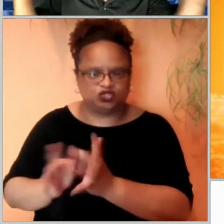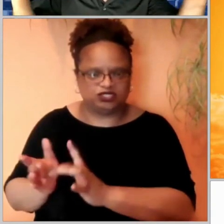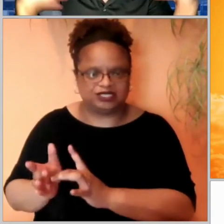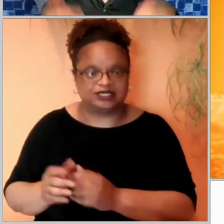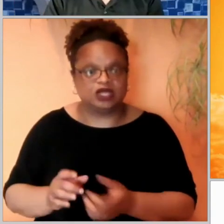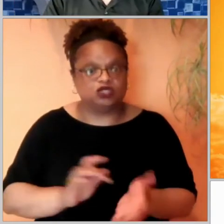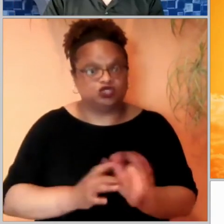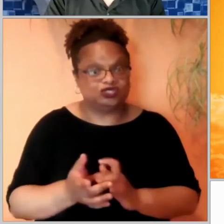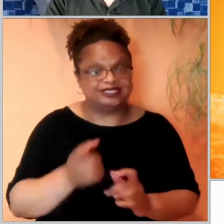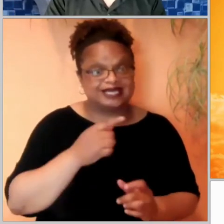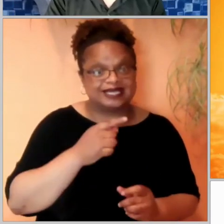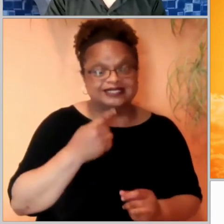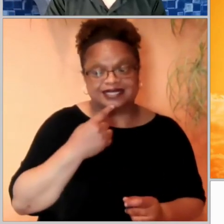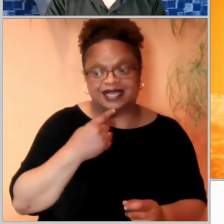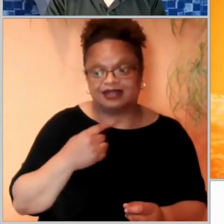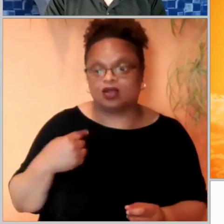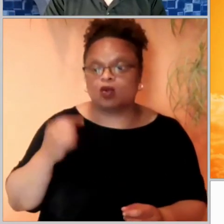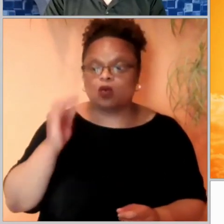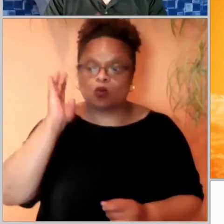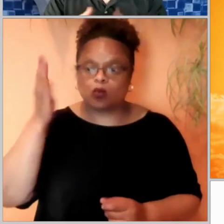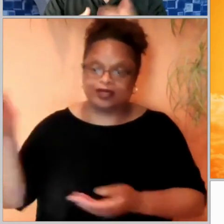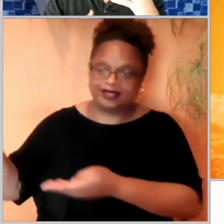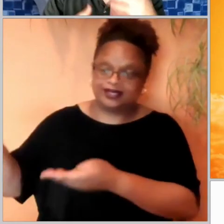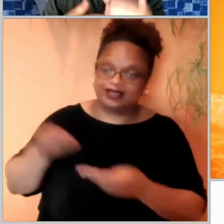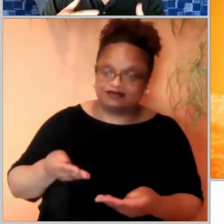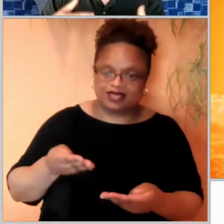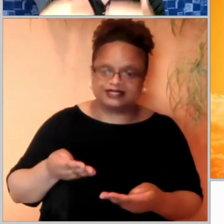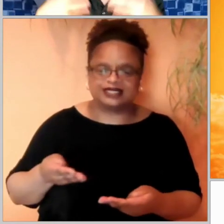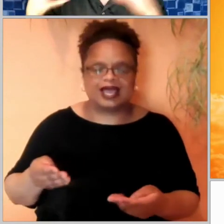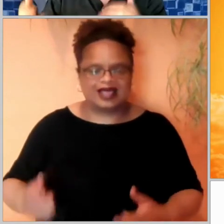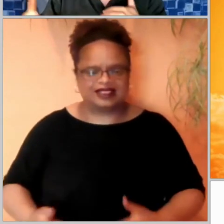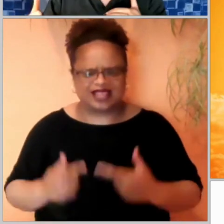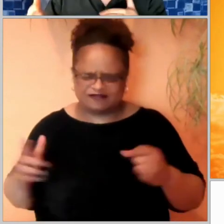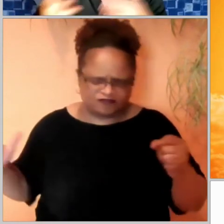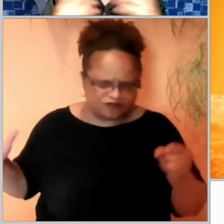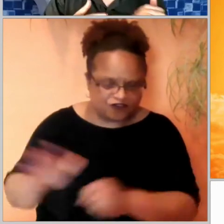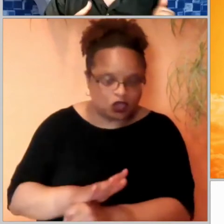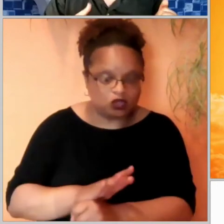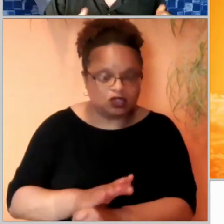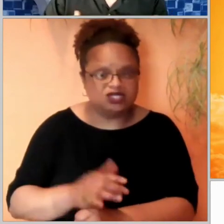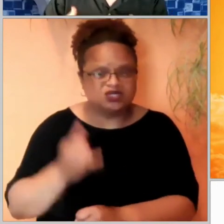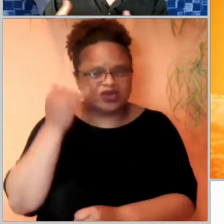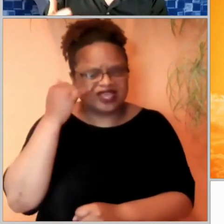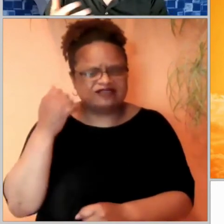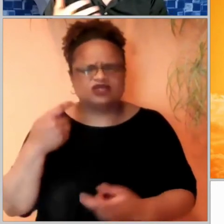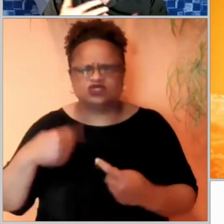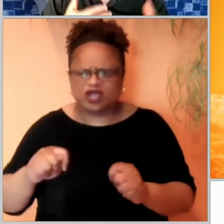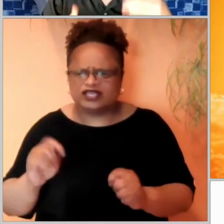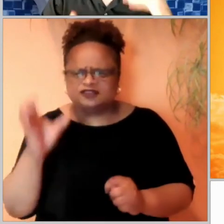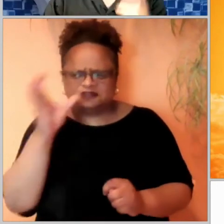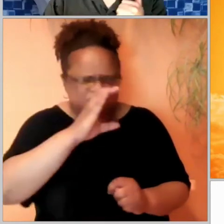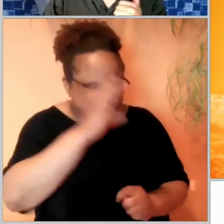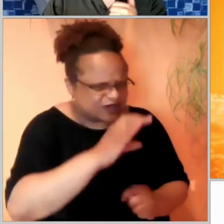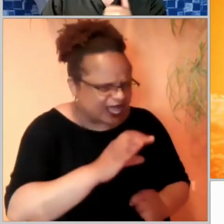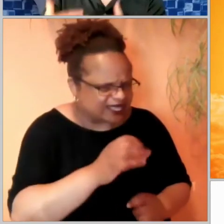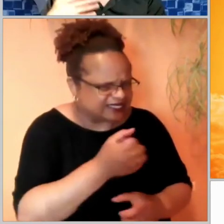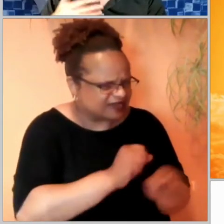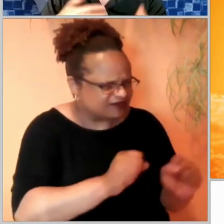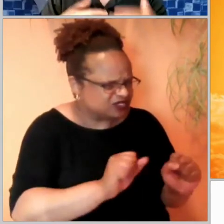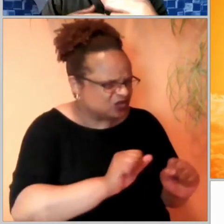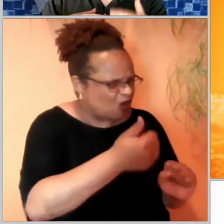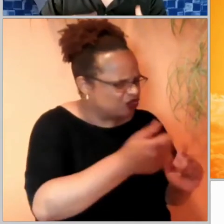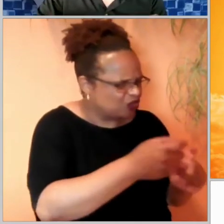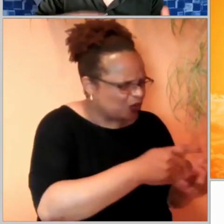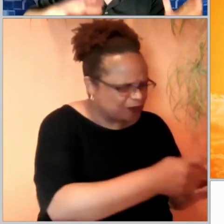to the full, abundant life. So if we're trying to find salvation somewhere else, if we're trying to get our comfort, our